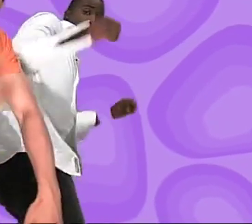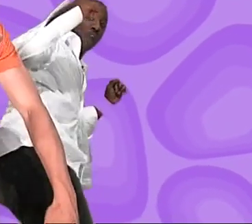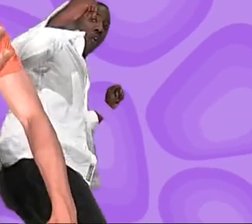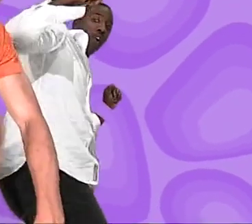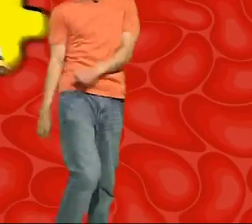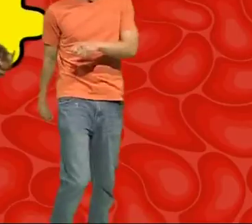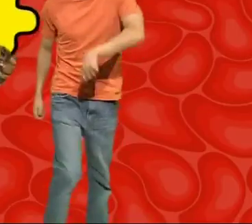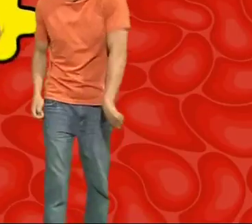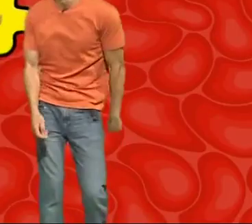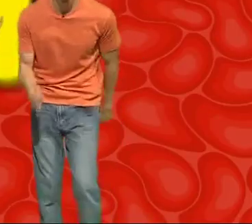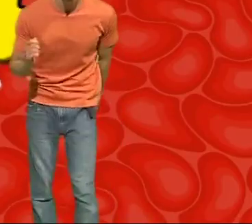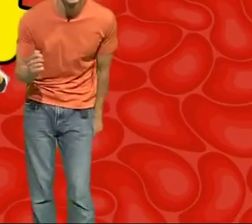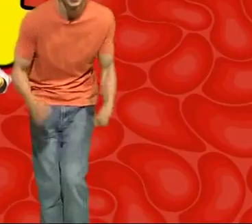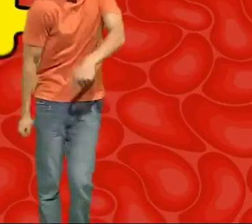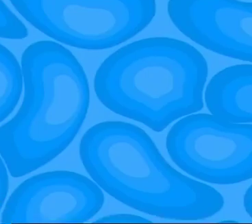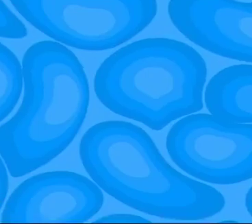Four